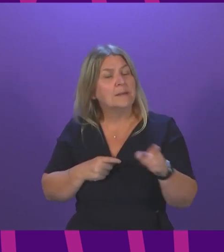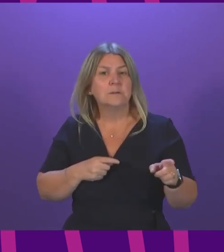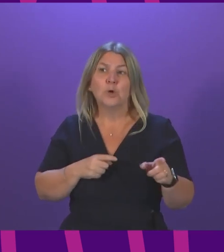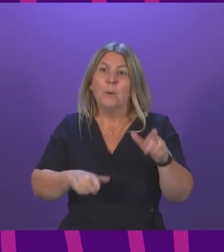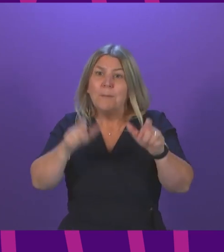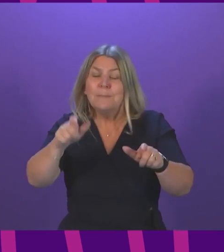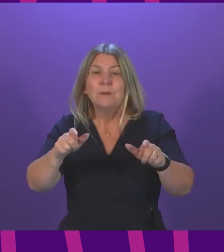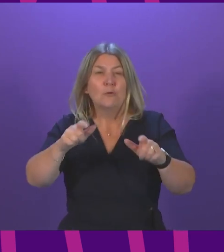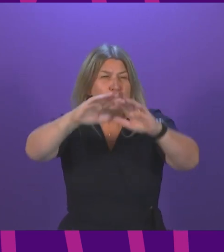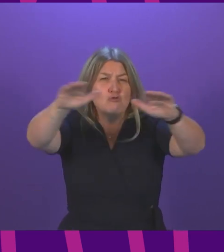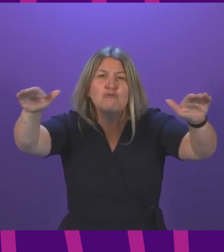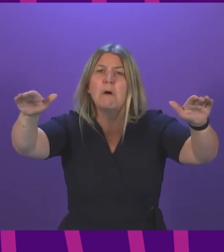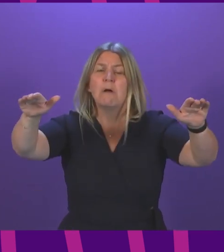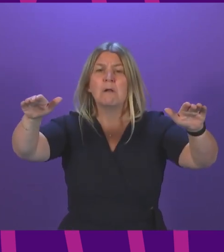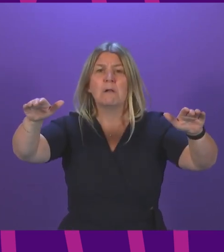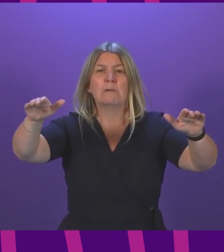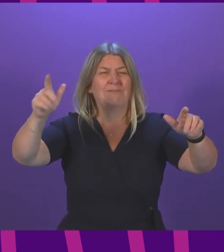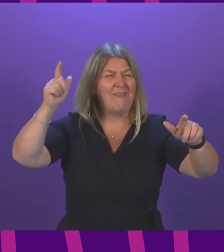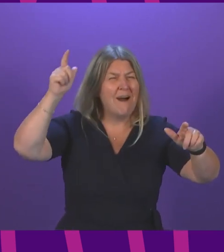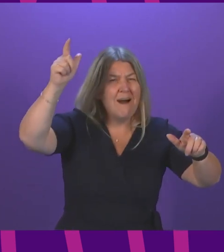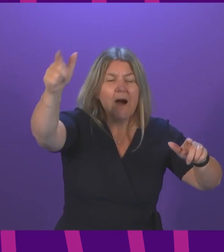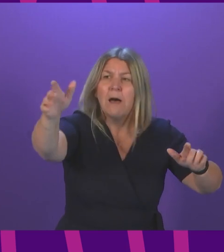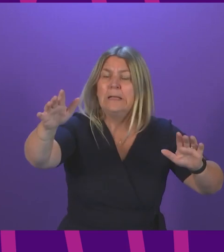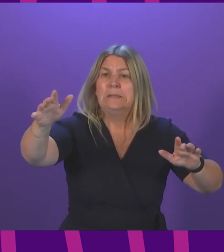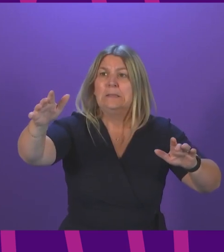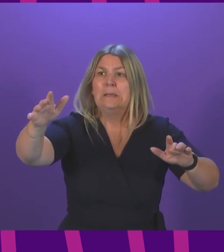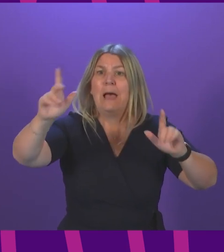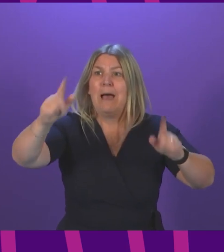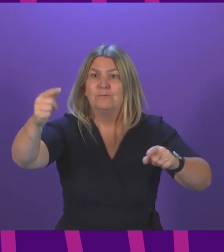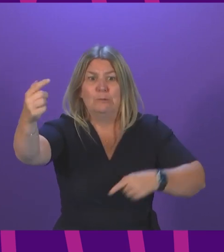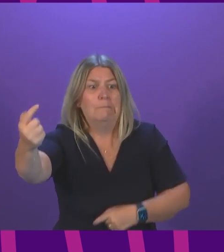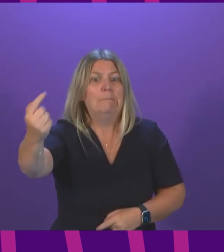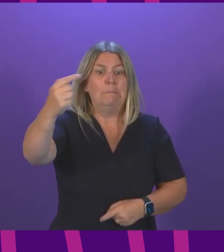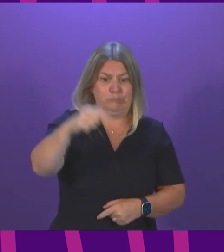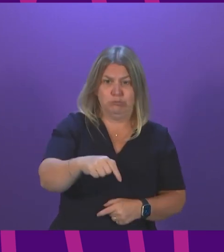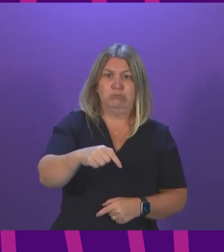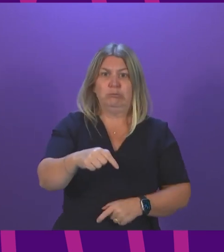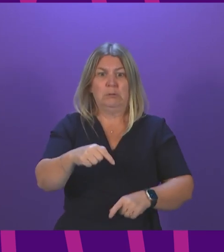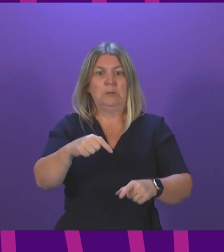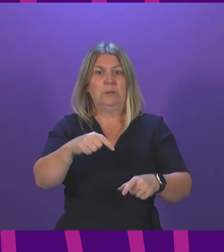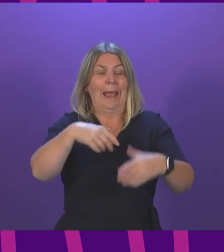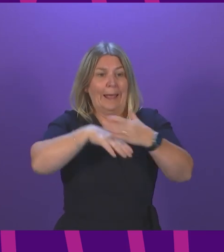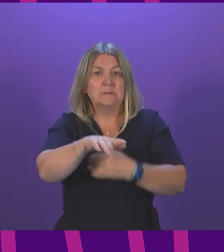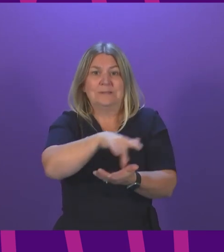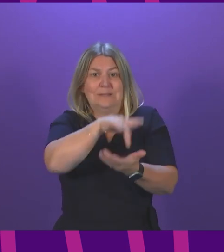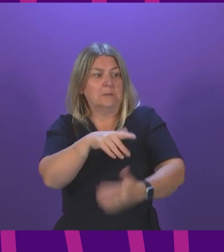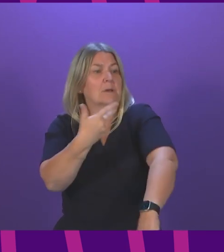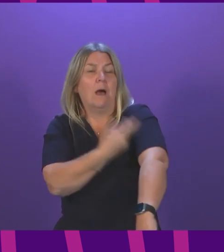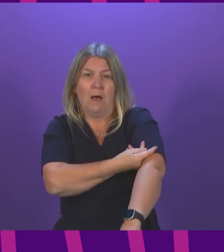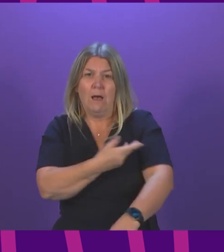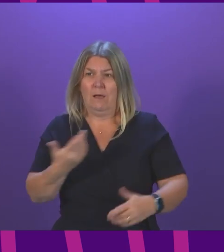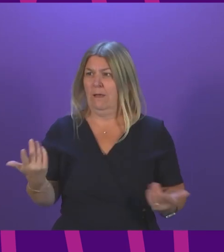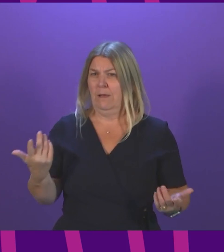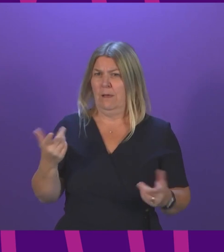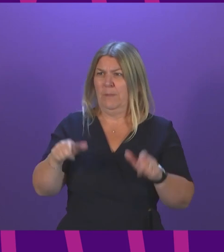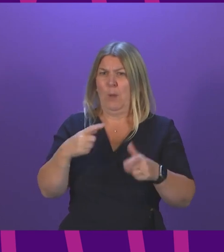areas accessing the centres, the urban centres, where the vaccination programme has been rolled out? Cabinet Secretary. Yeah, I think that's a really fair point,